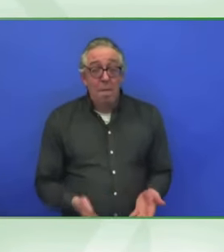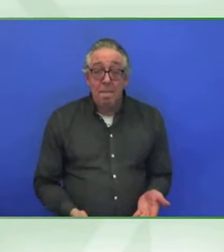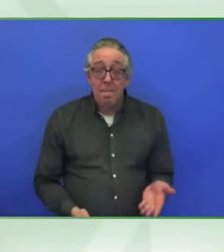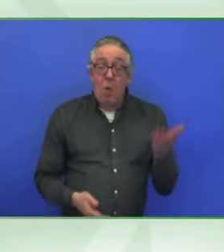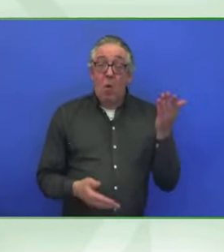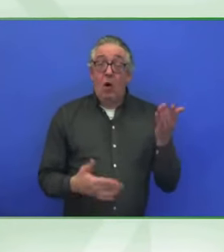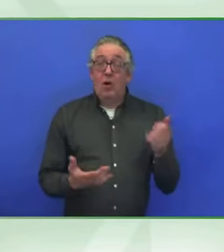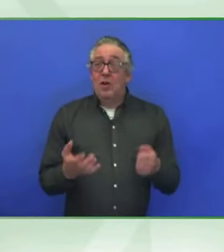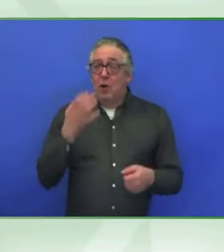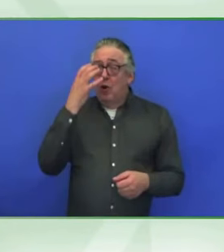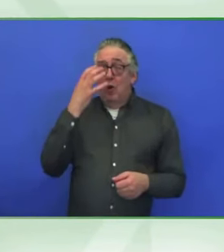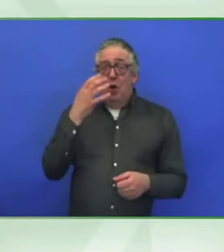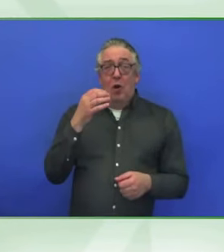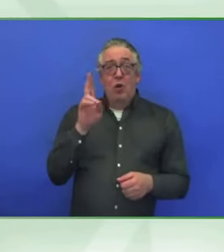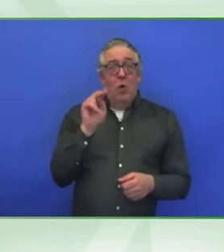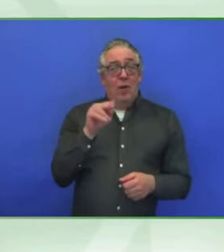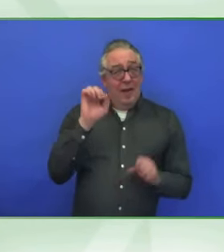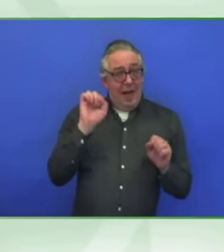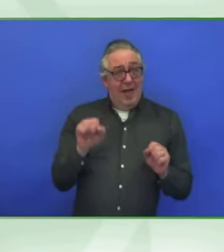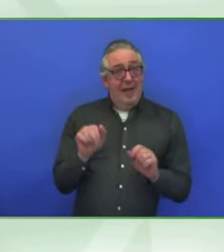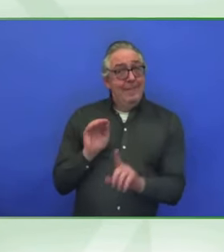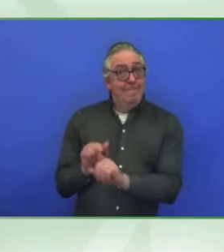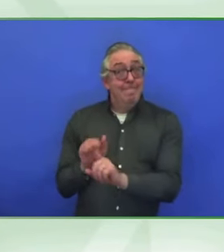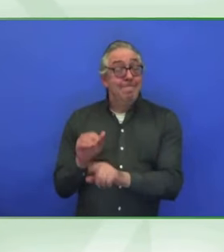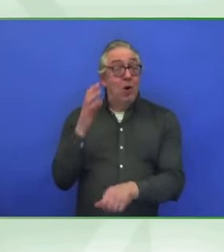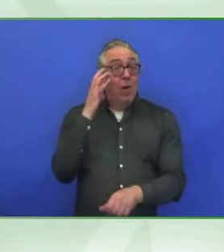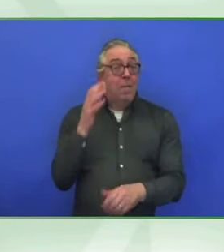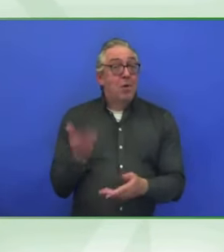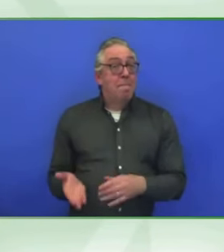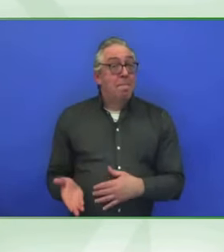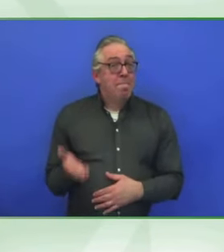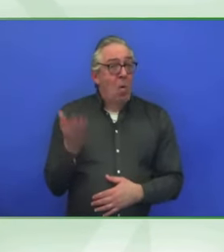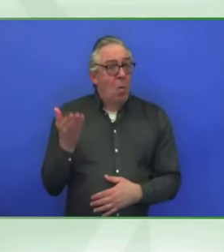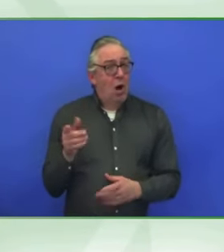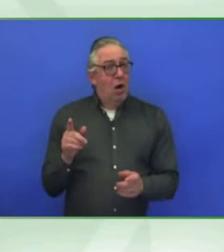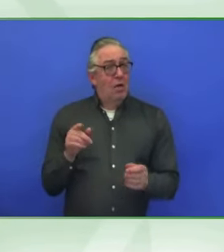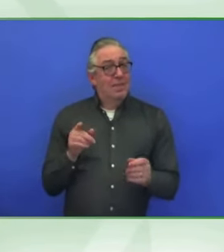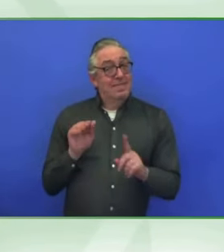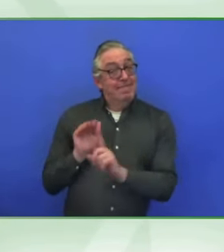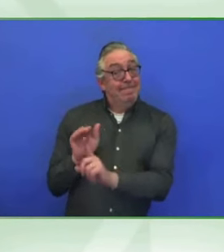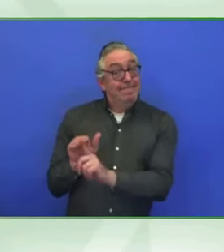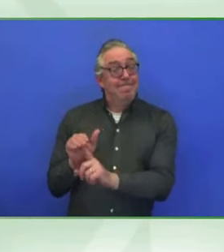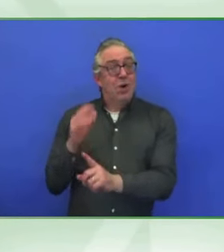To, uh, change the mentality and to, uh,